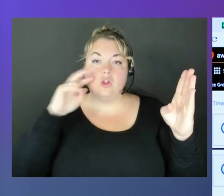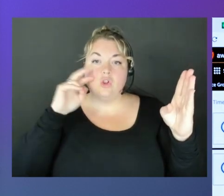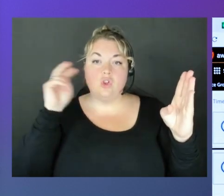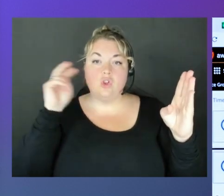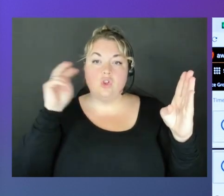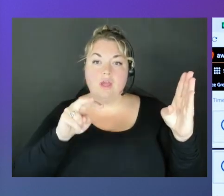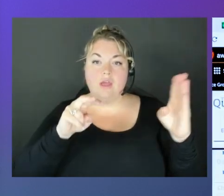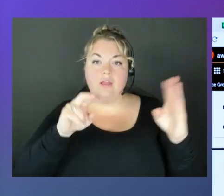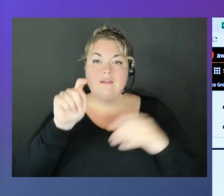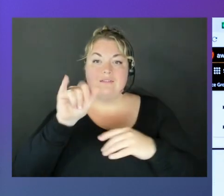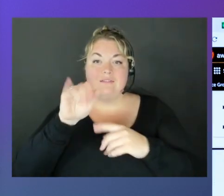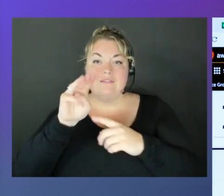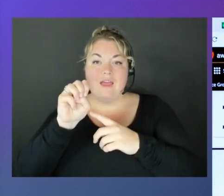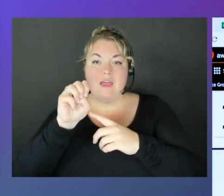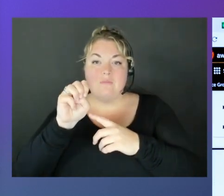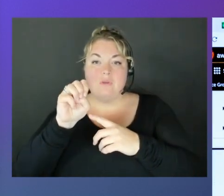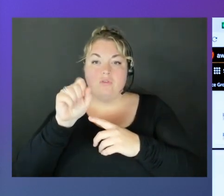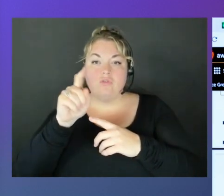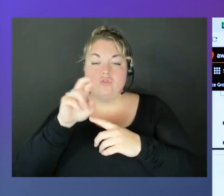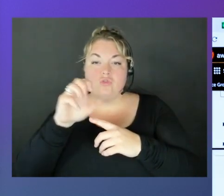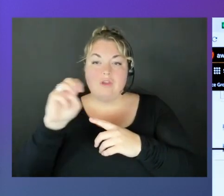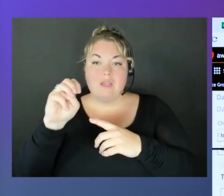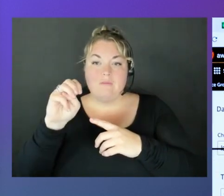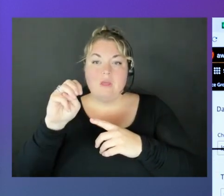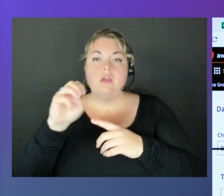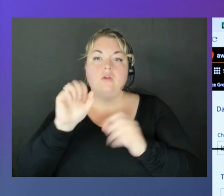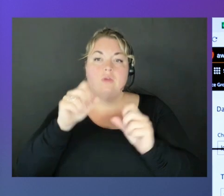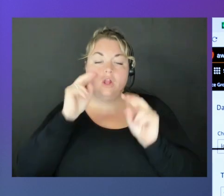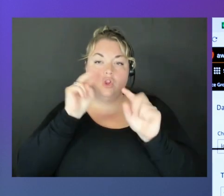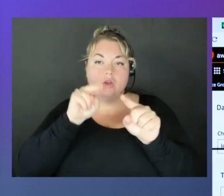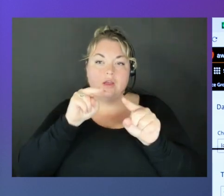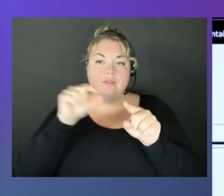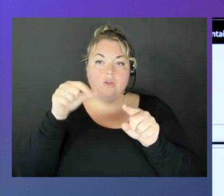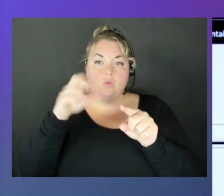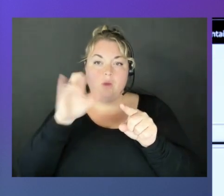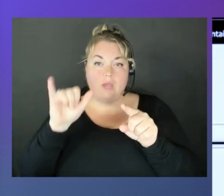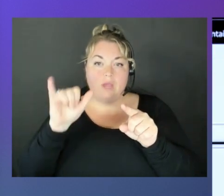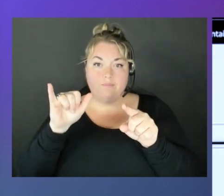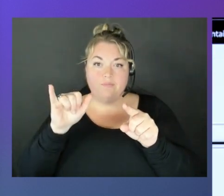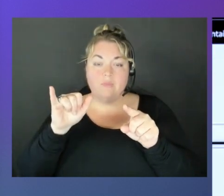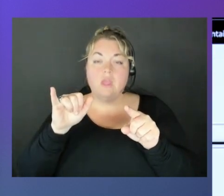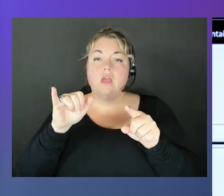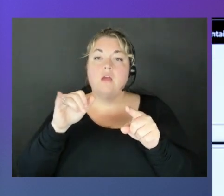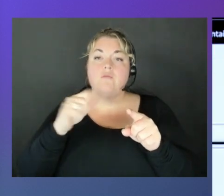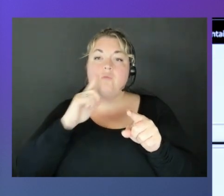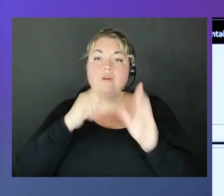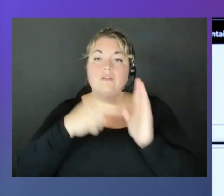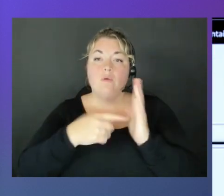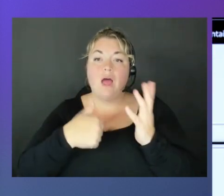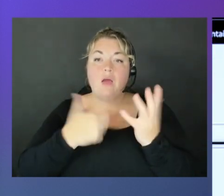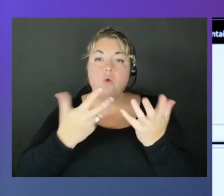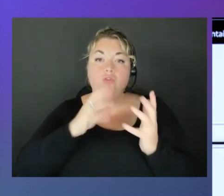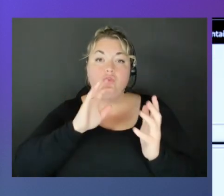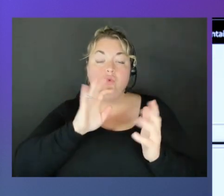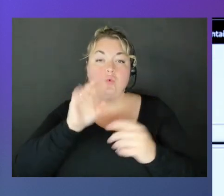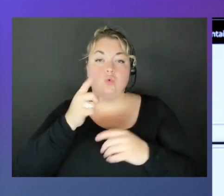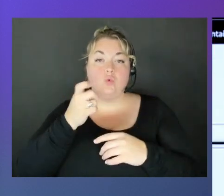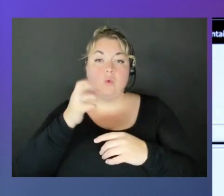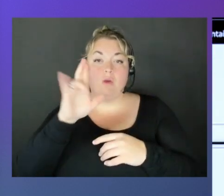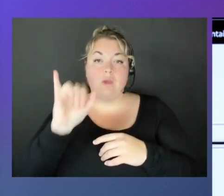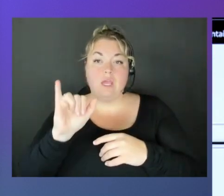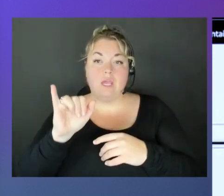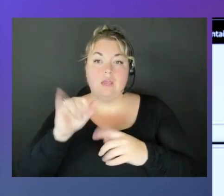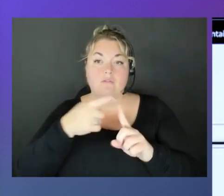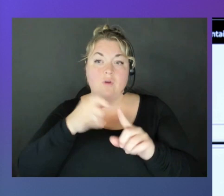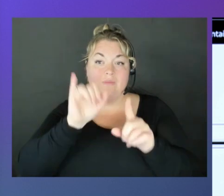essentially write a SQL-like query. And for example, I want a query from this